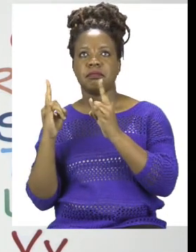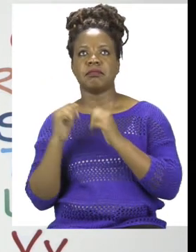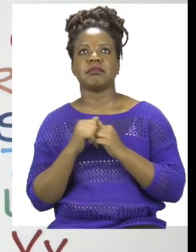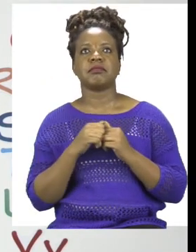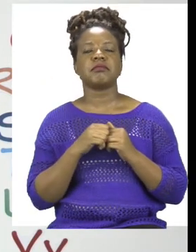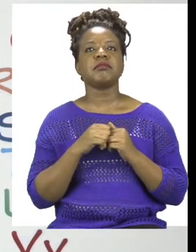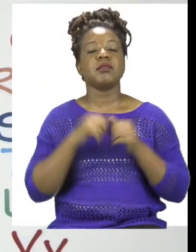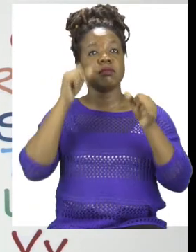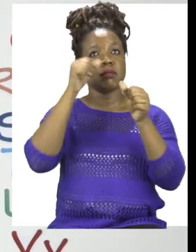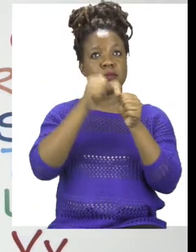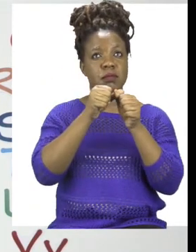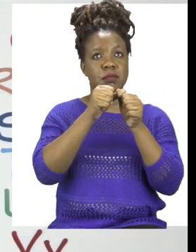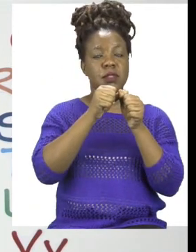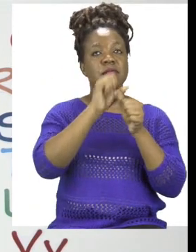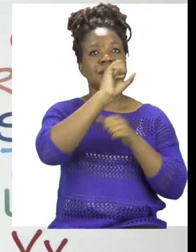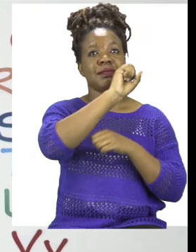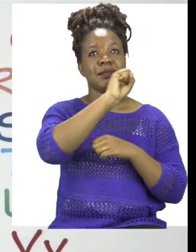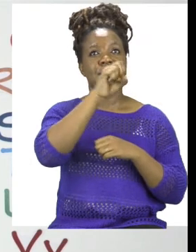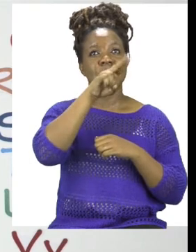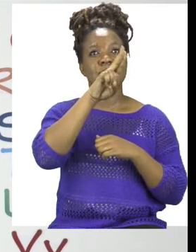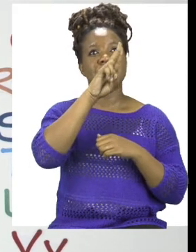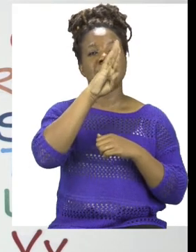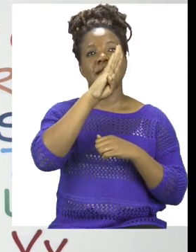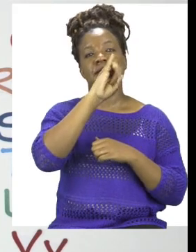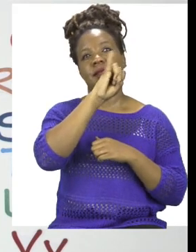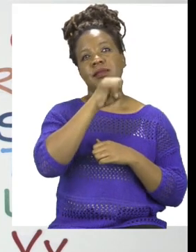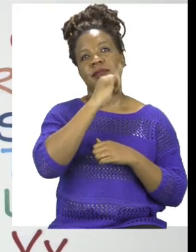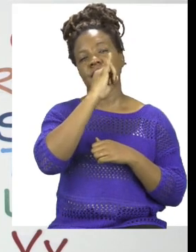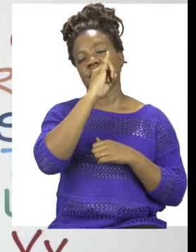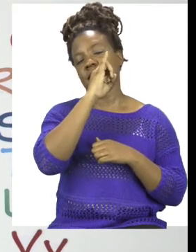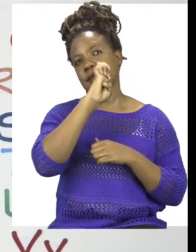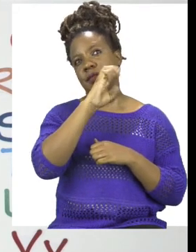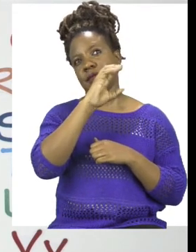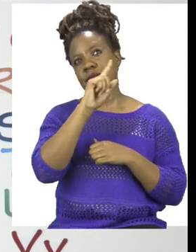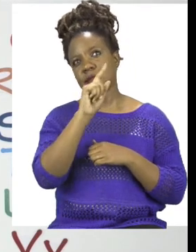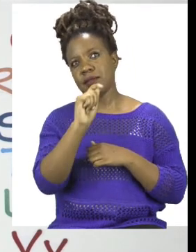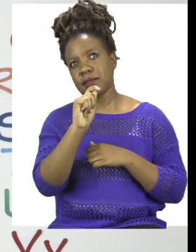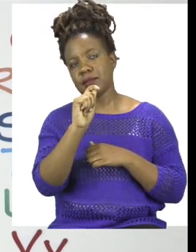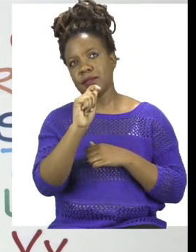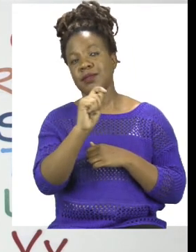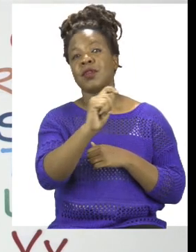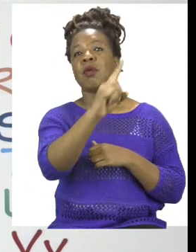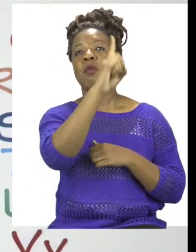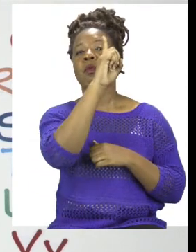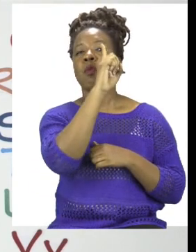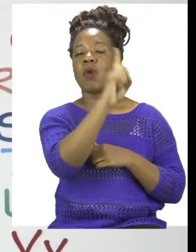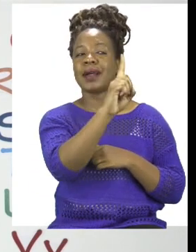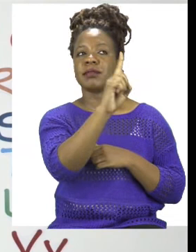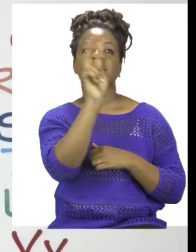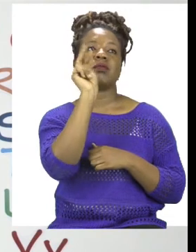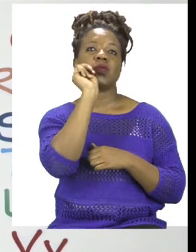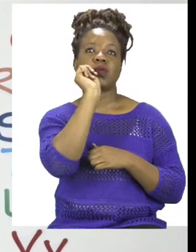need to agree. If the verb, if the subject is a singular noun meaning